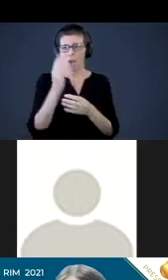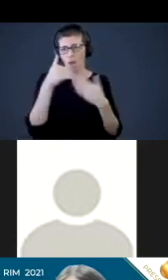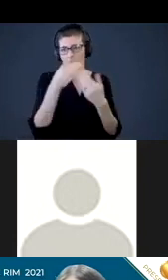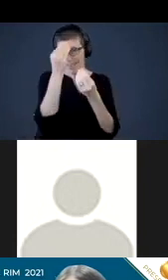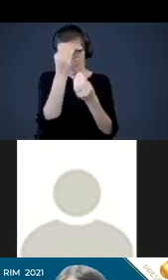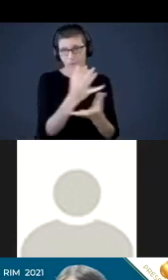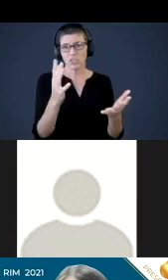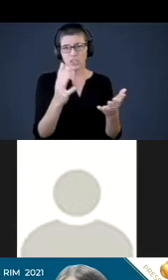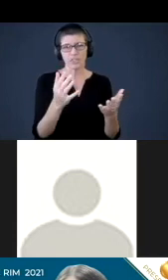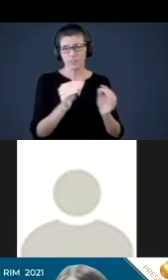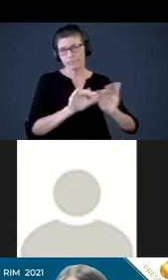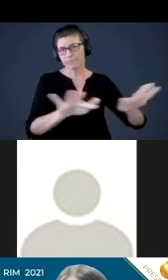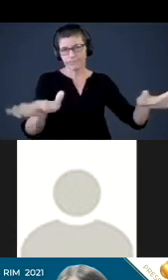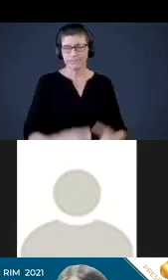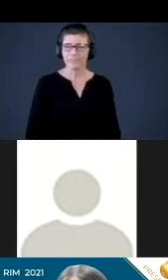everybody.